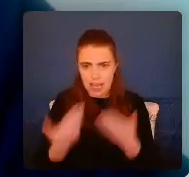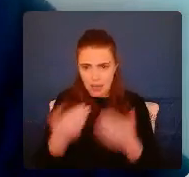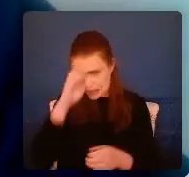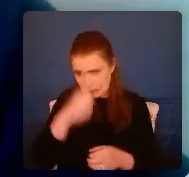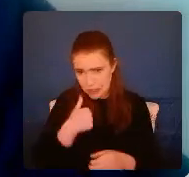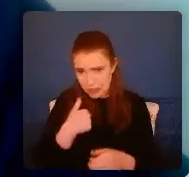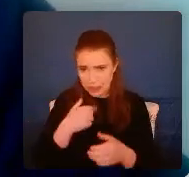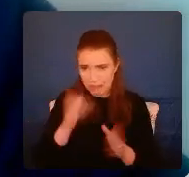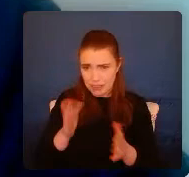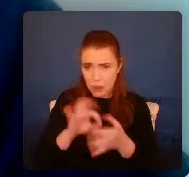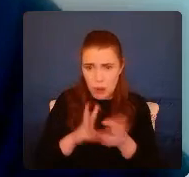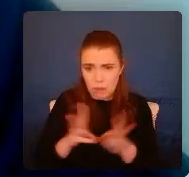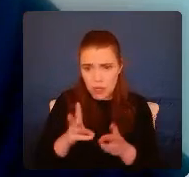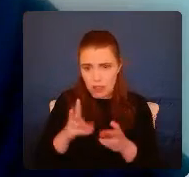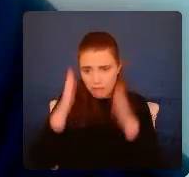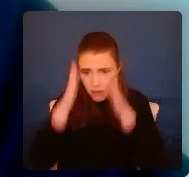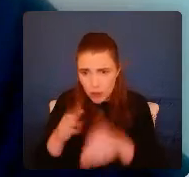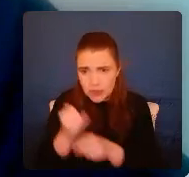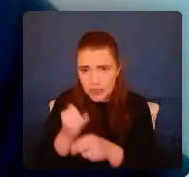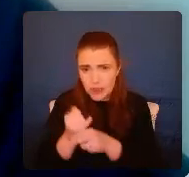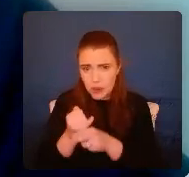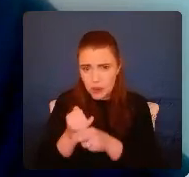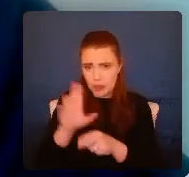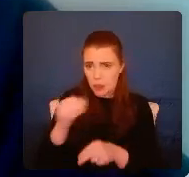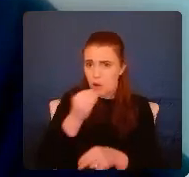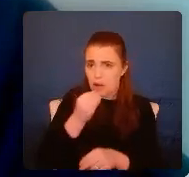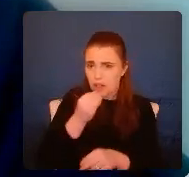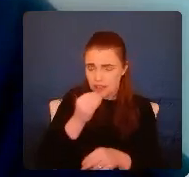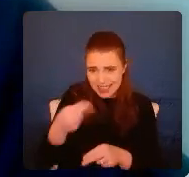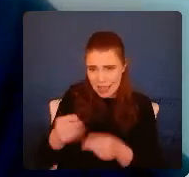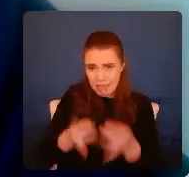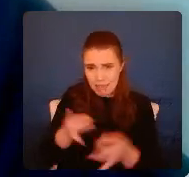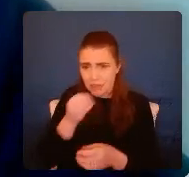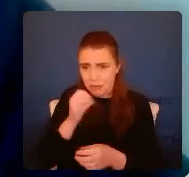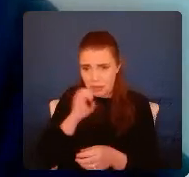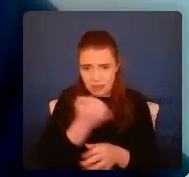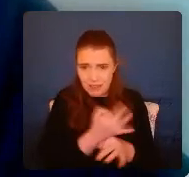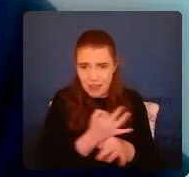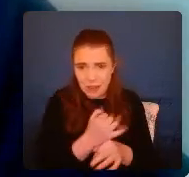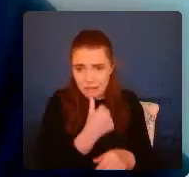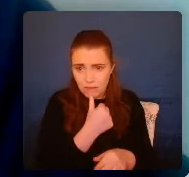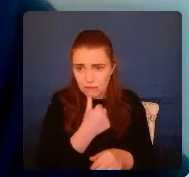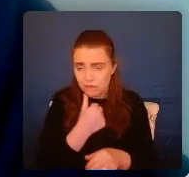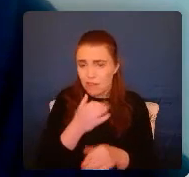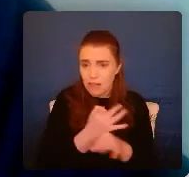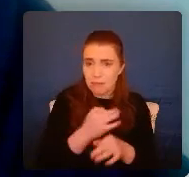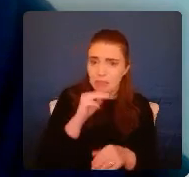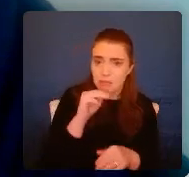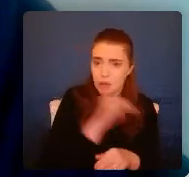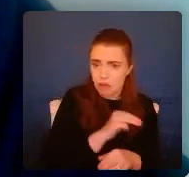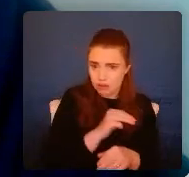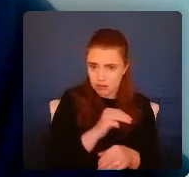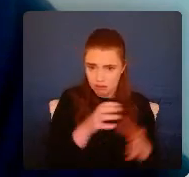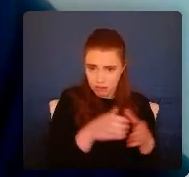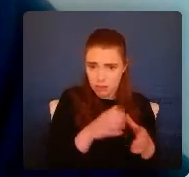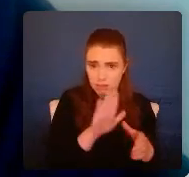concentrate in school or I had no lunch? I couldn't admit that because family comes first no matter how badly they treat you. I hate the hunger,